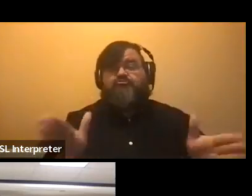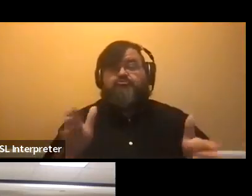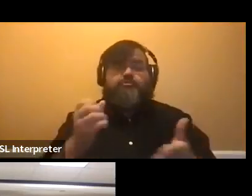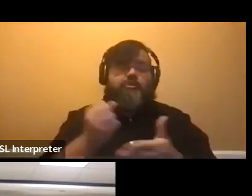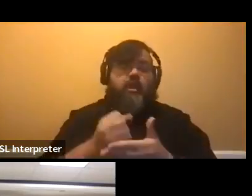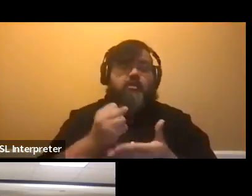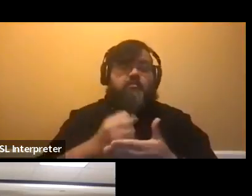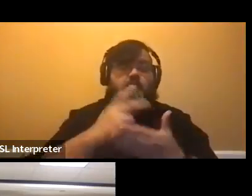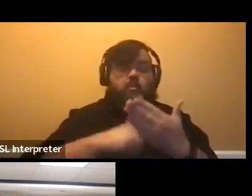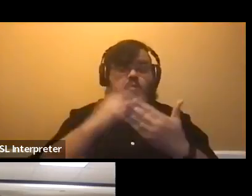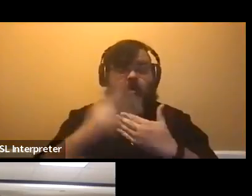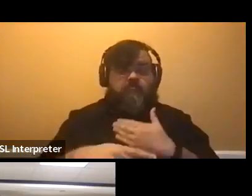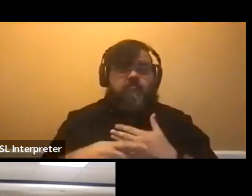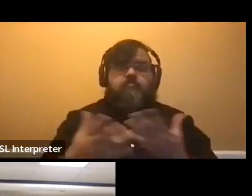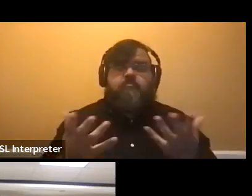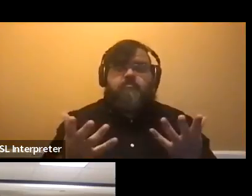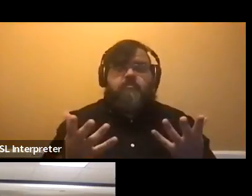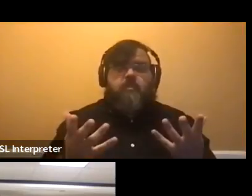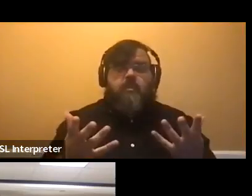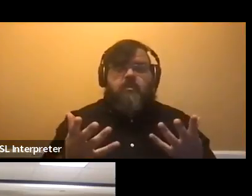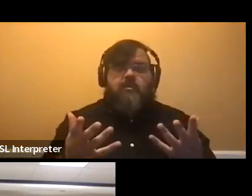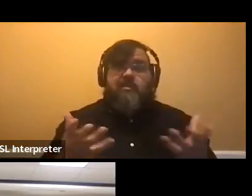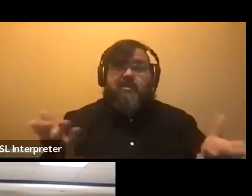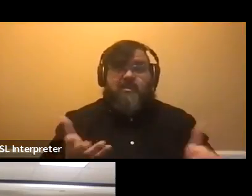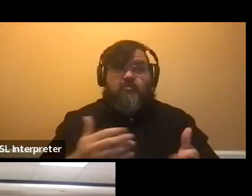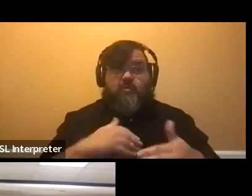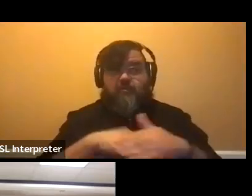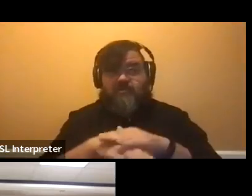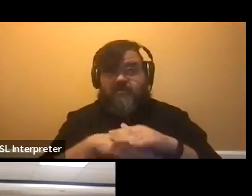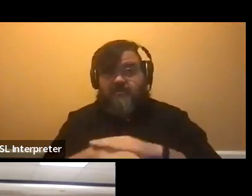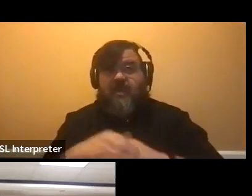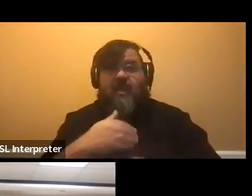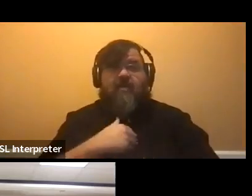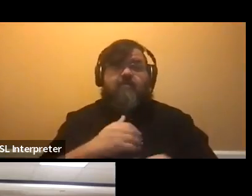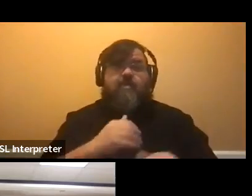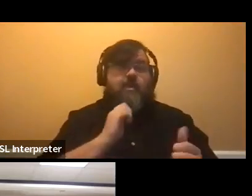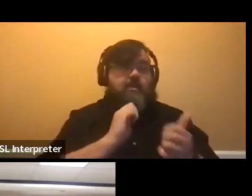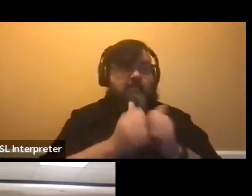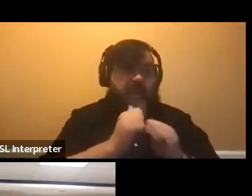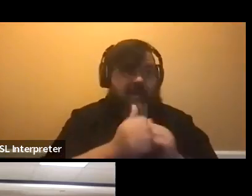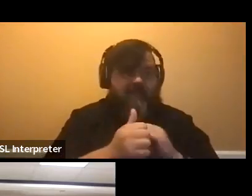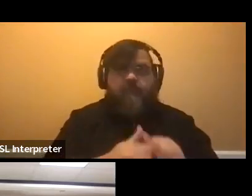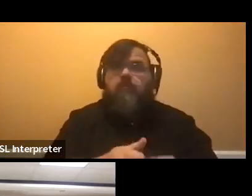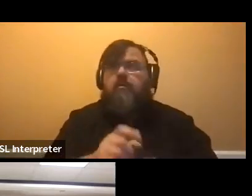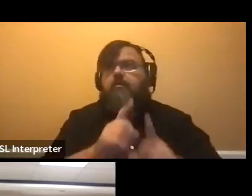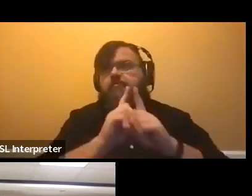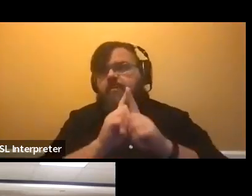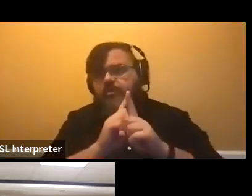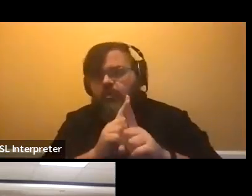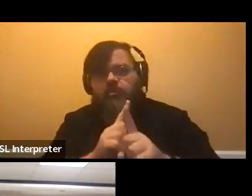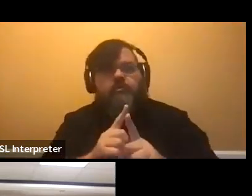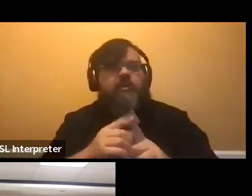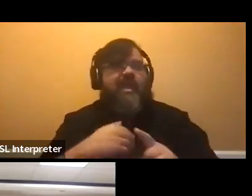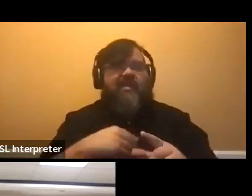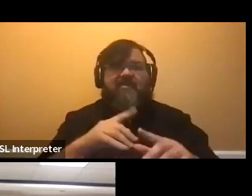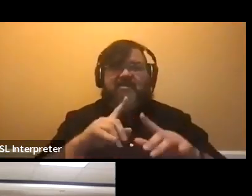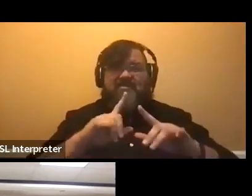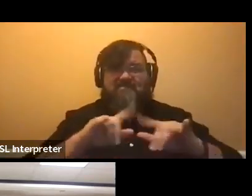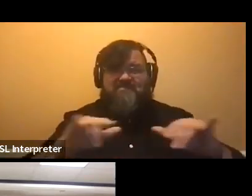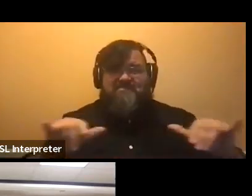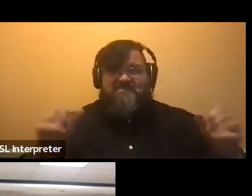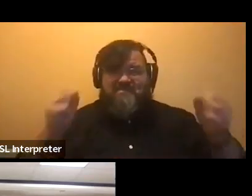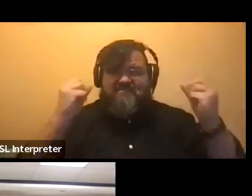just the office of admissions, um, we offer admission based and competitive and mentored scholarships. So there's lots of opportunities for those